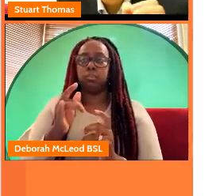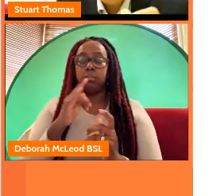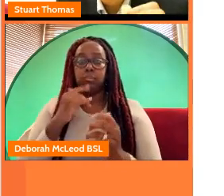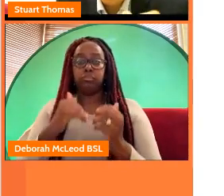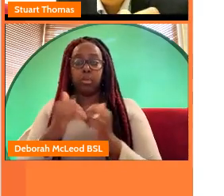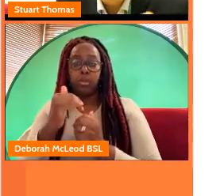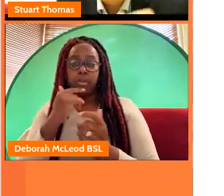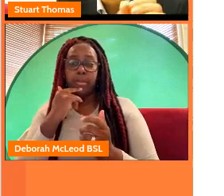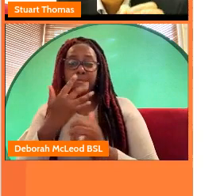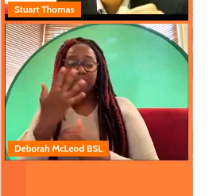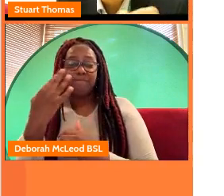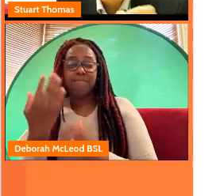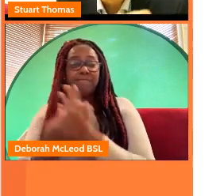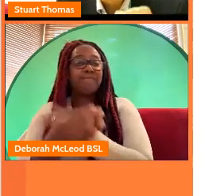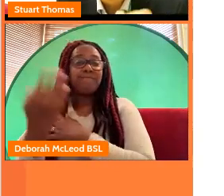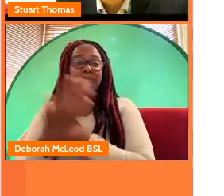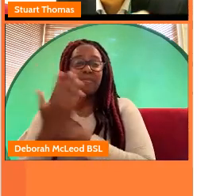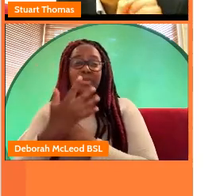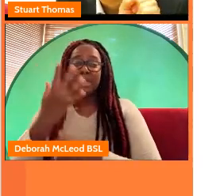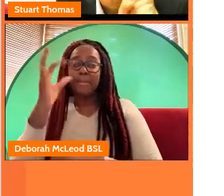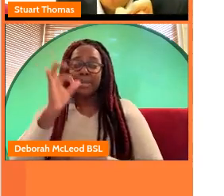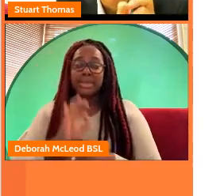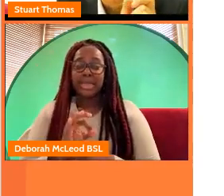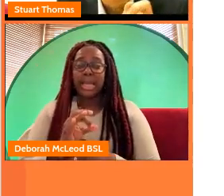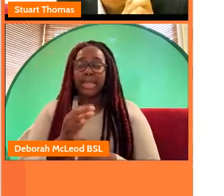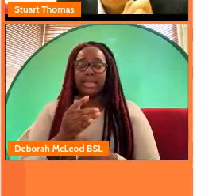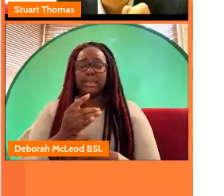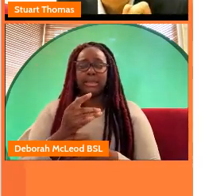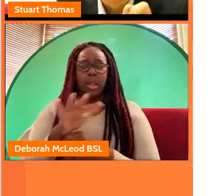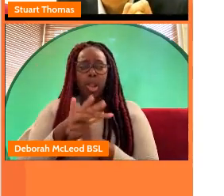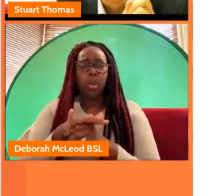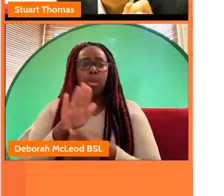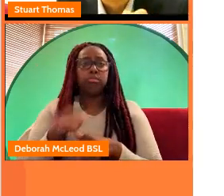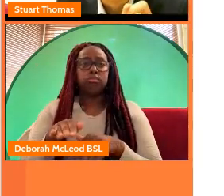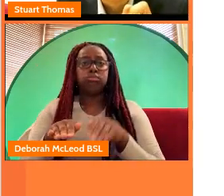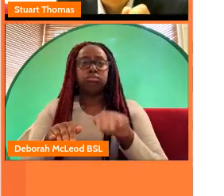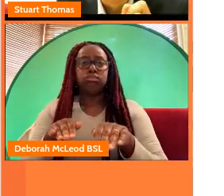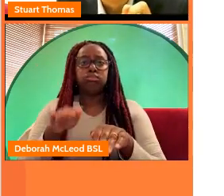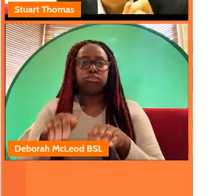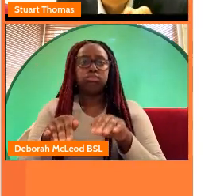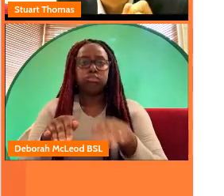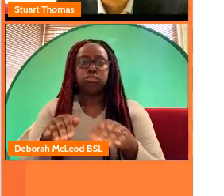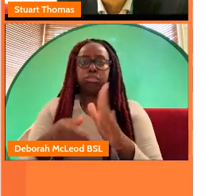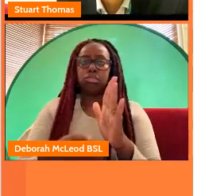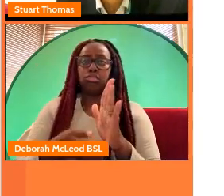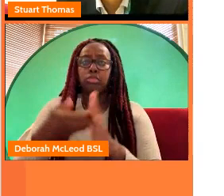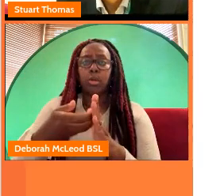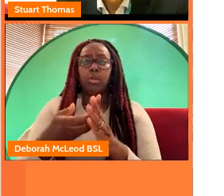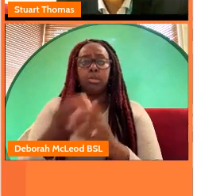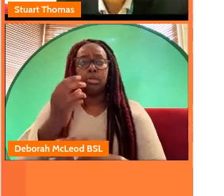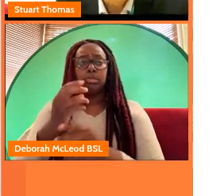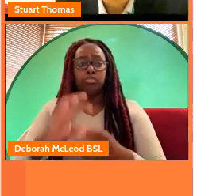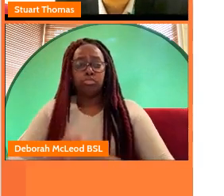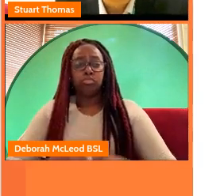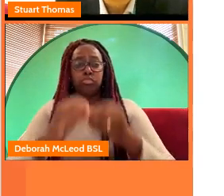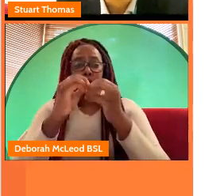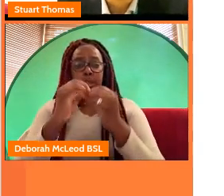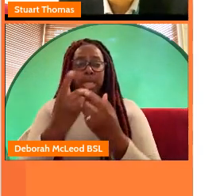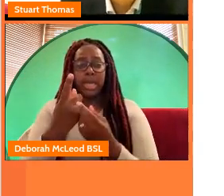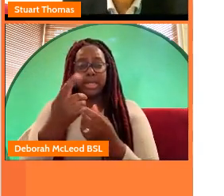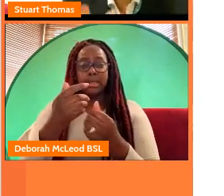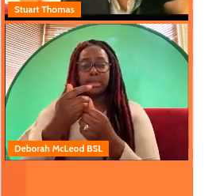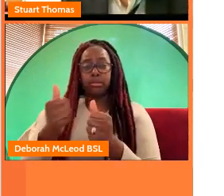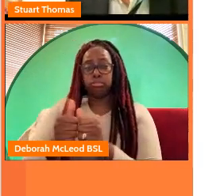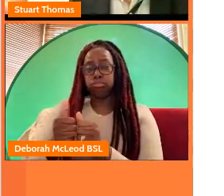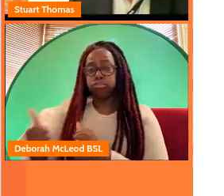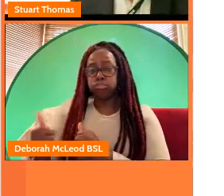15 increase in the bbc's local footprint doubles the rate of growth of the surrounding creative industries over time not just within the media